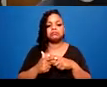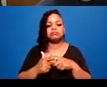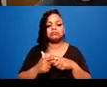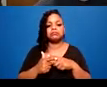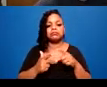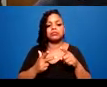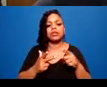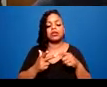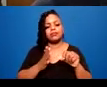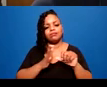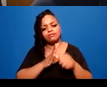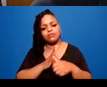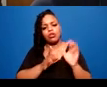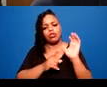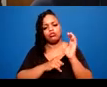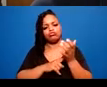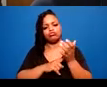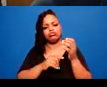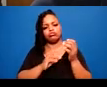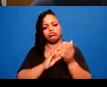Building mutual aid and community care.